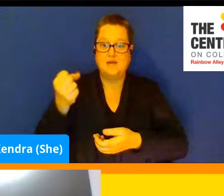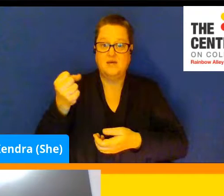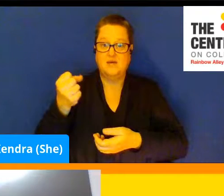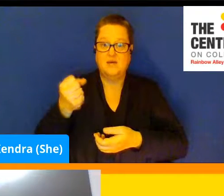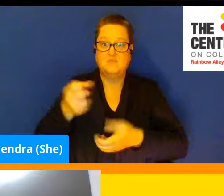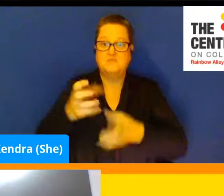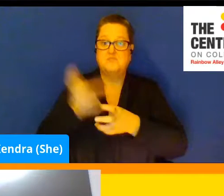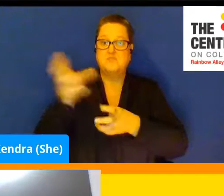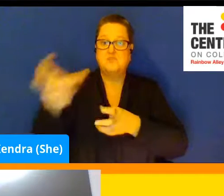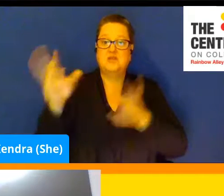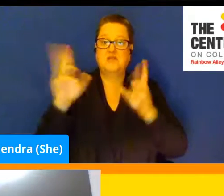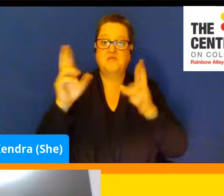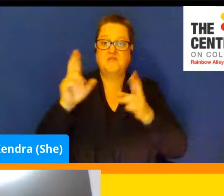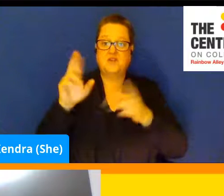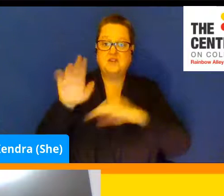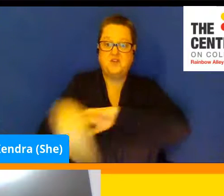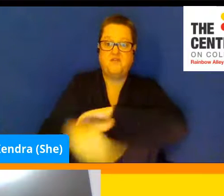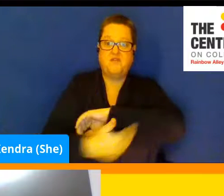It's pretty nice.